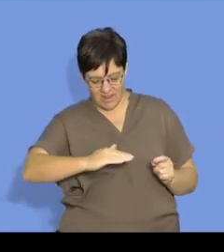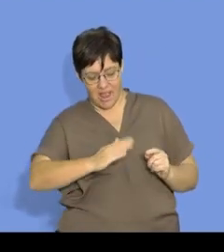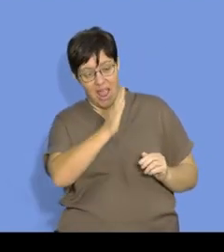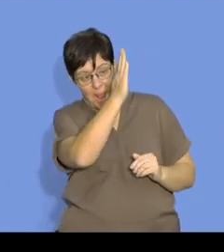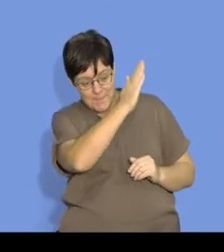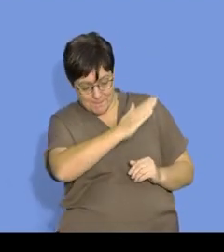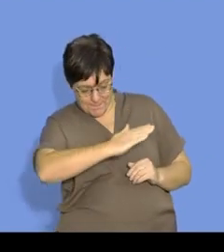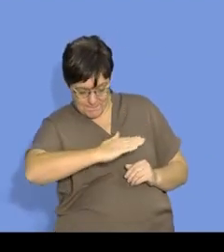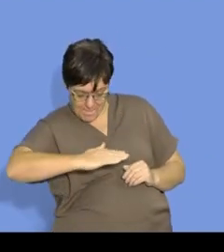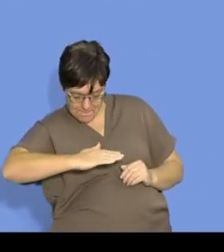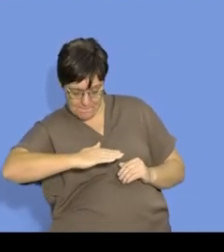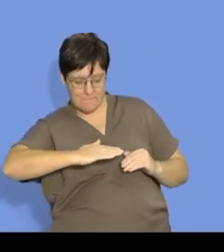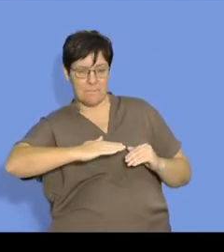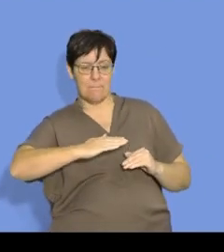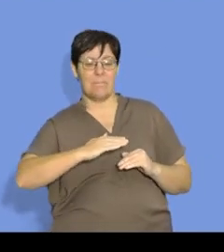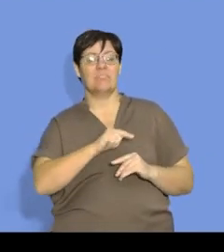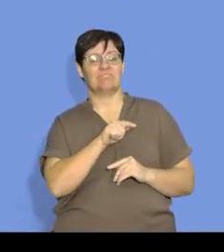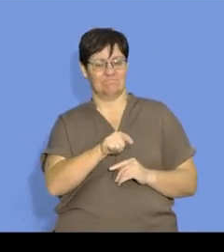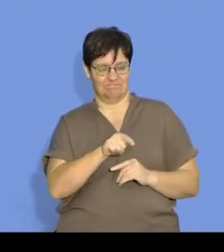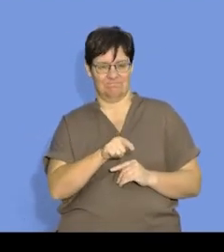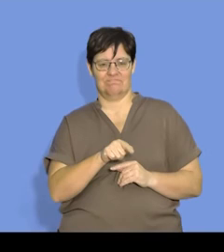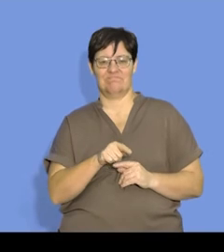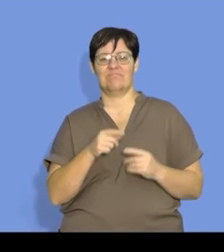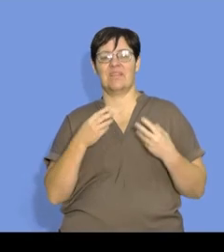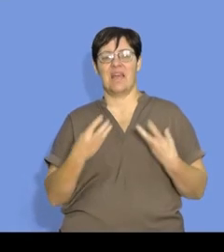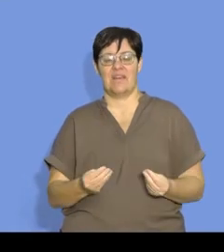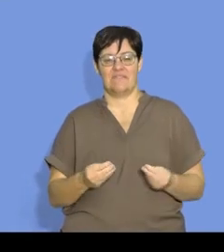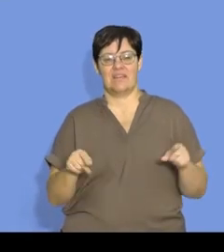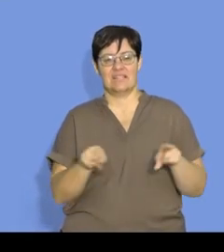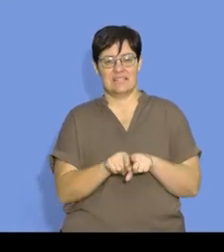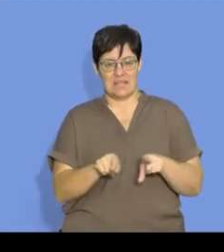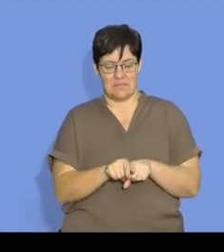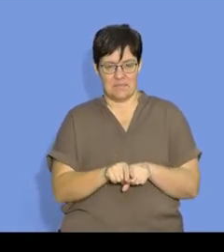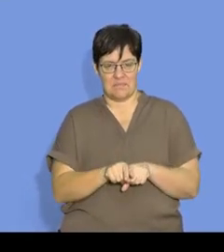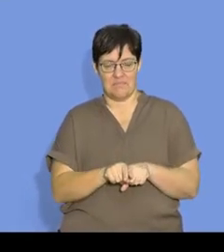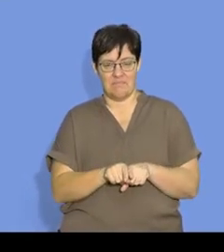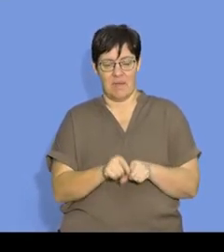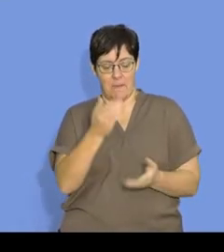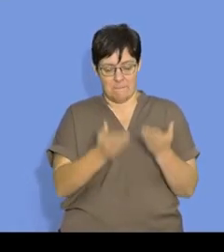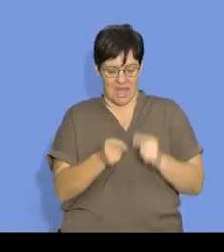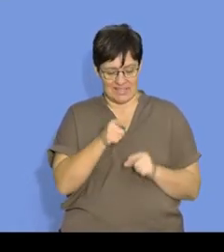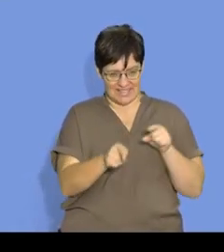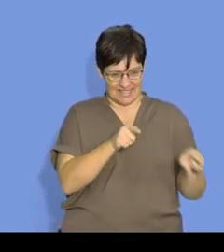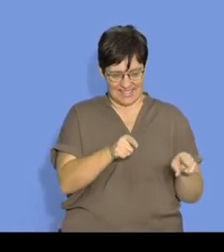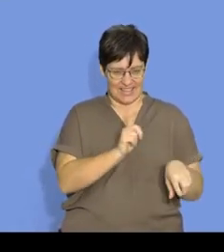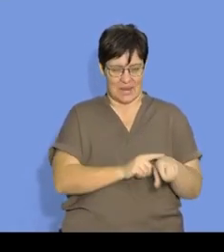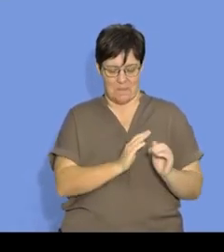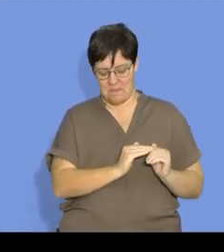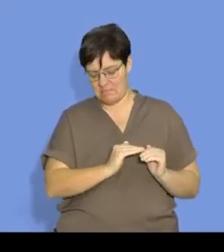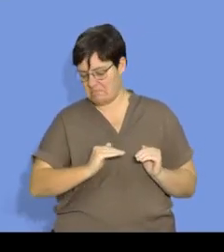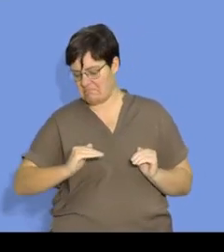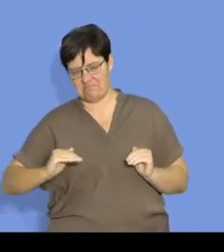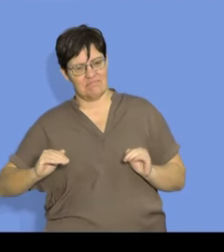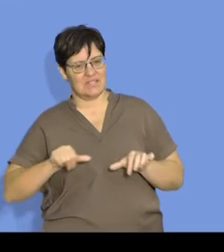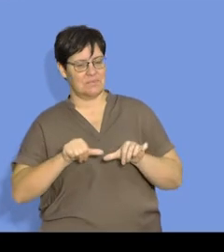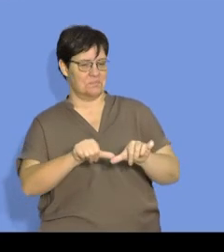mass of reactants axis that you have the same mass for that period of time. And